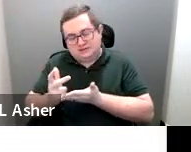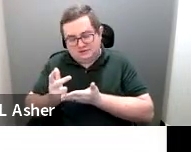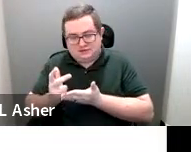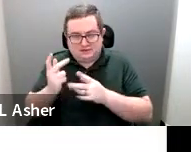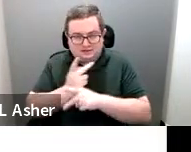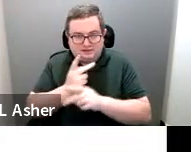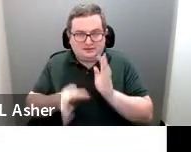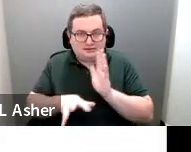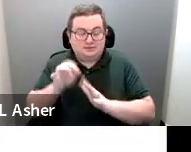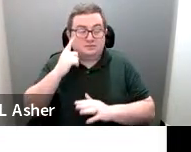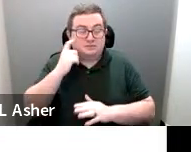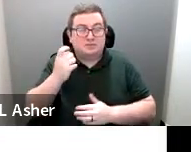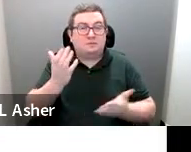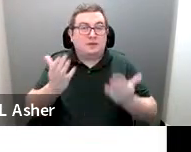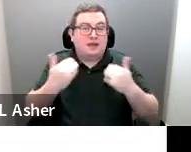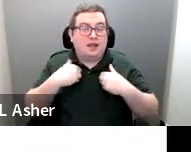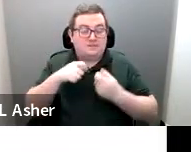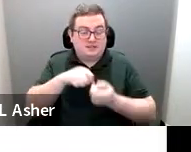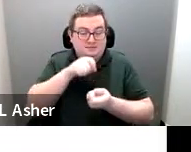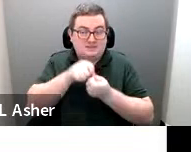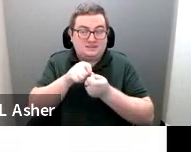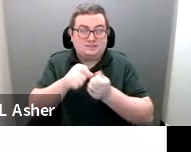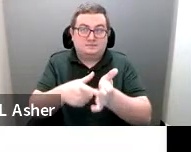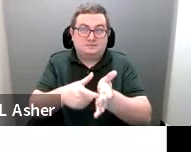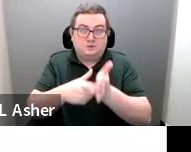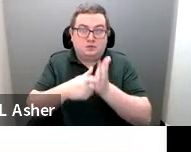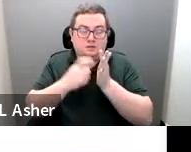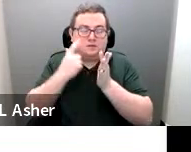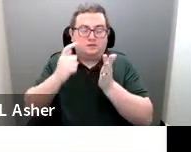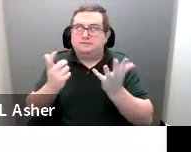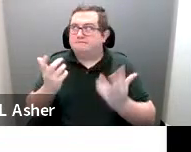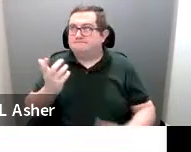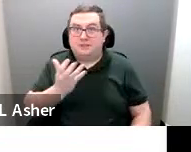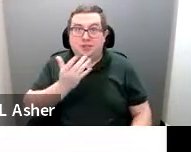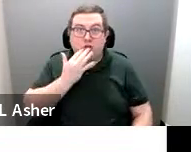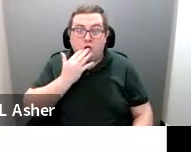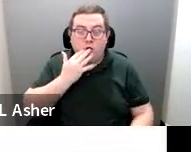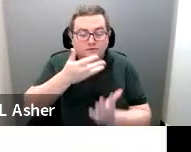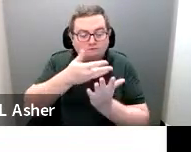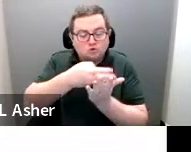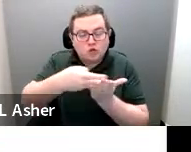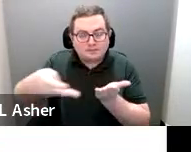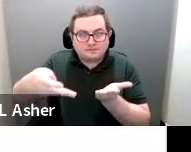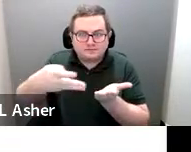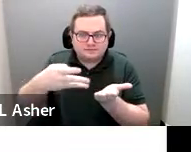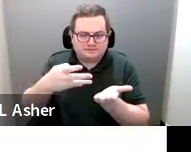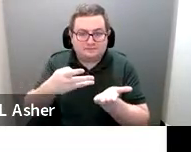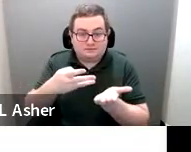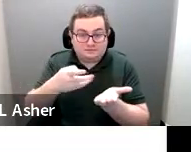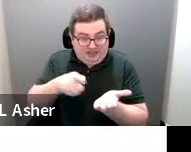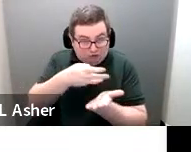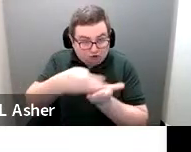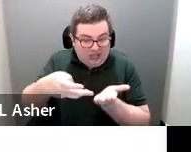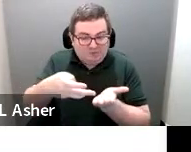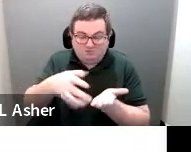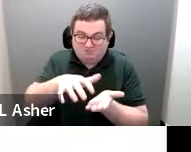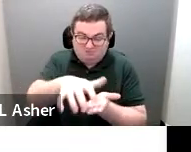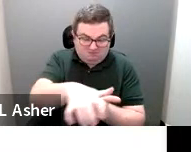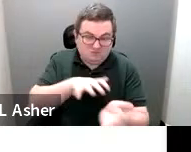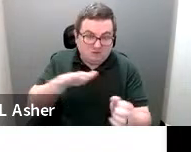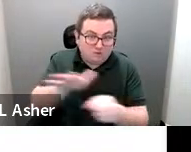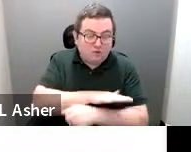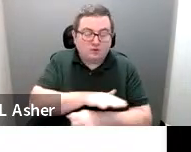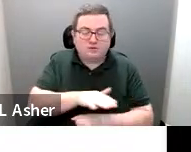specific requirements for the color of the stripes, or if it's striped or solid, the